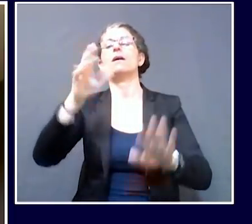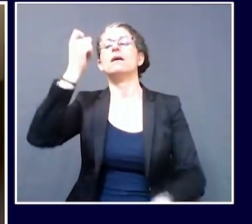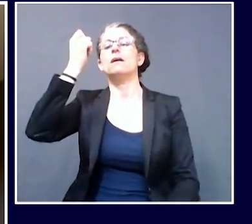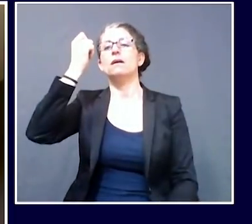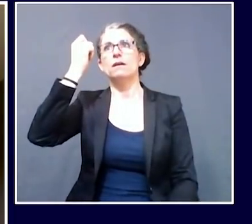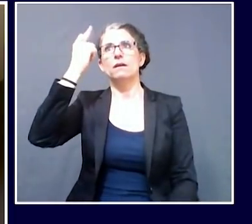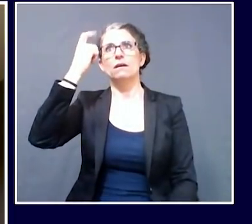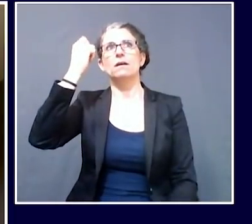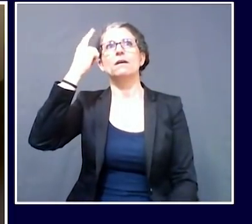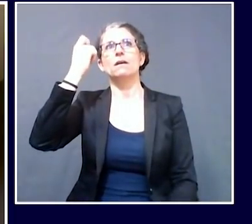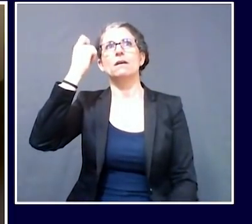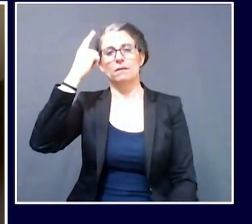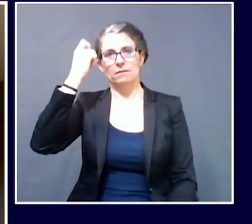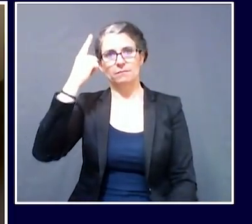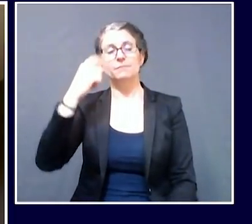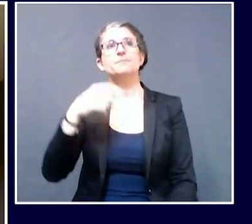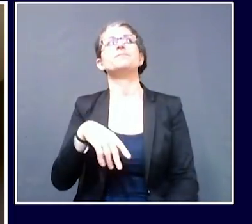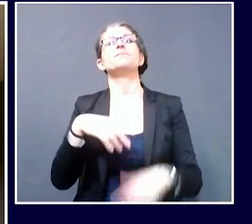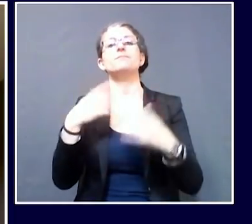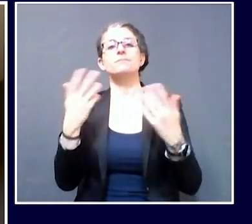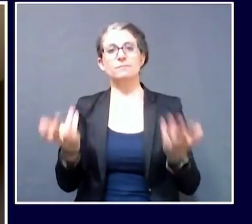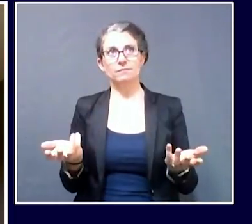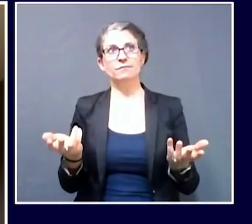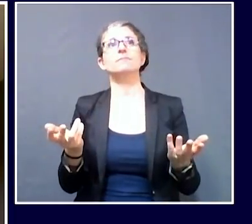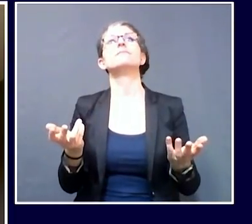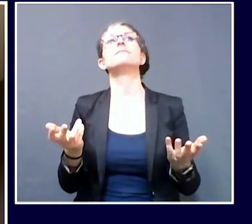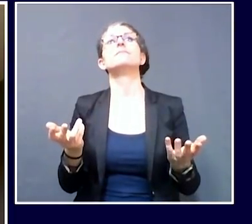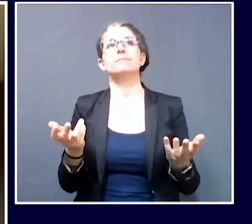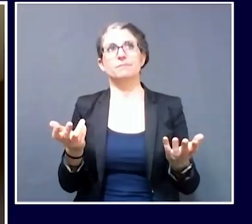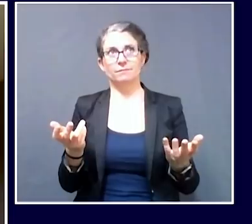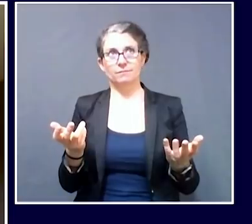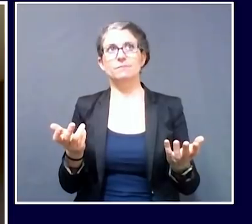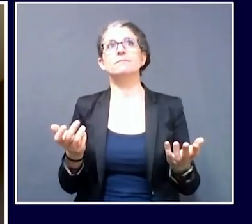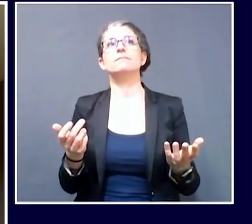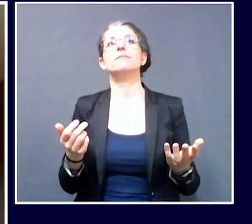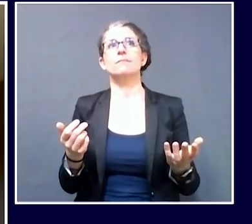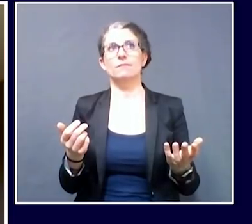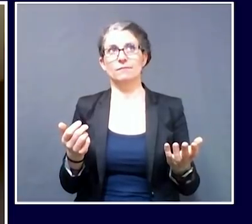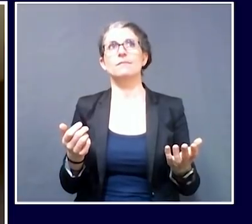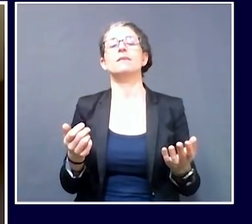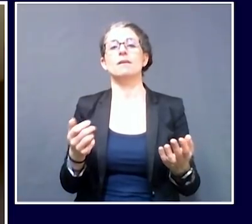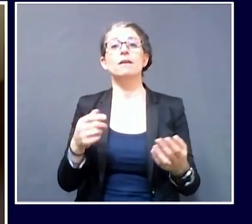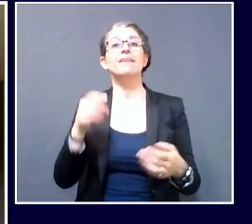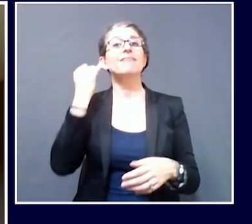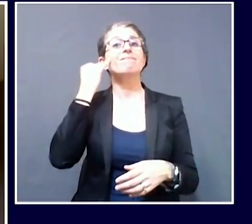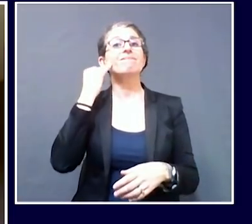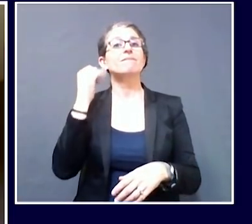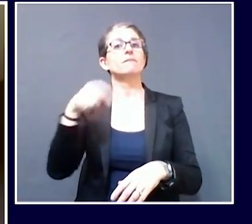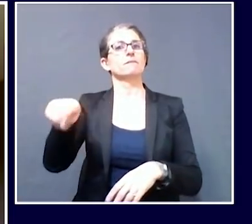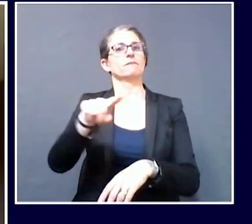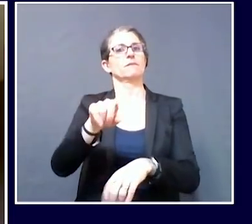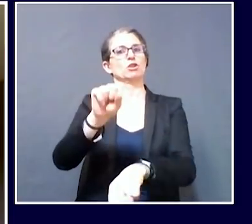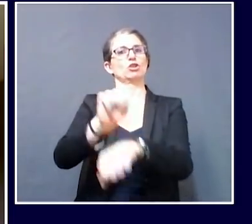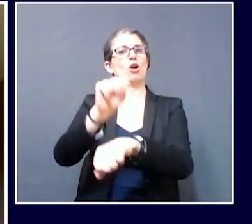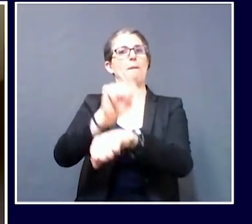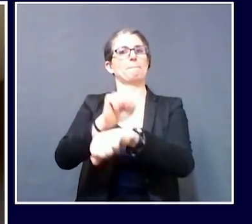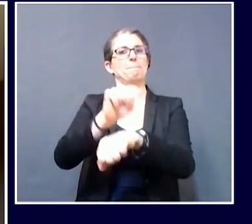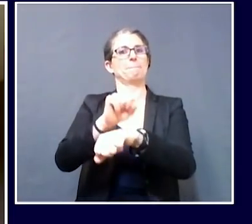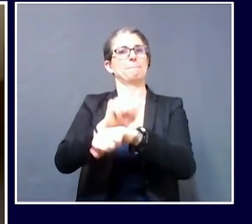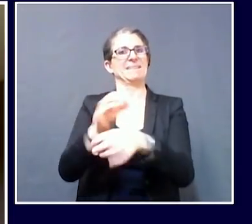work there, there is a quarantine order. And now there's an alternative to the quarantine, which is testing.